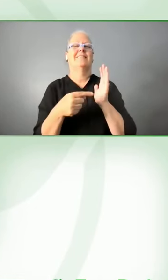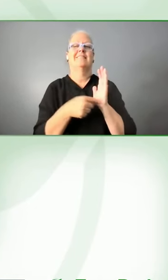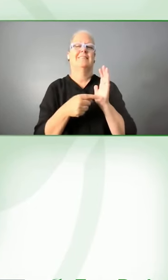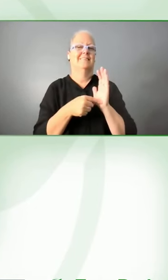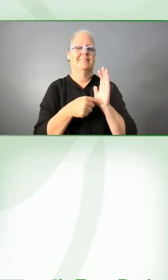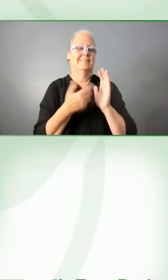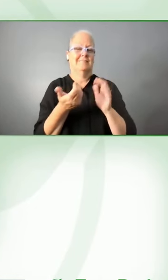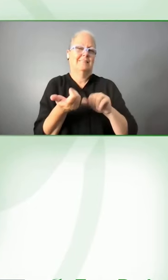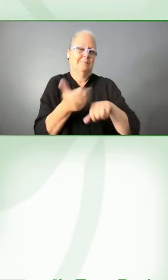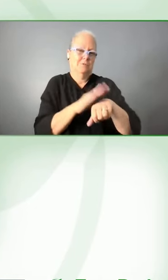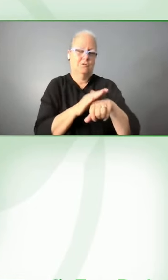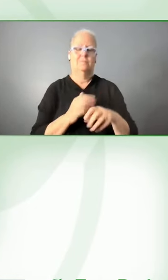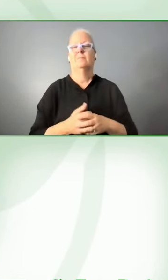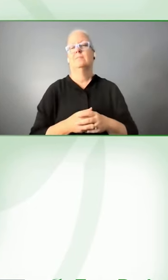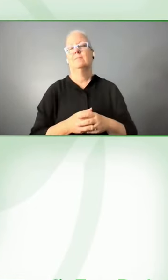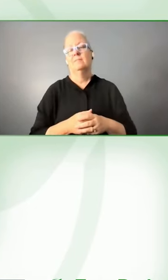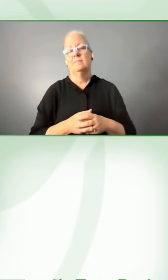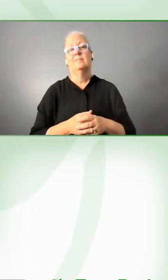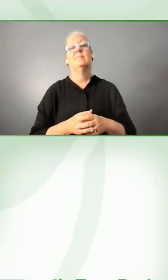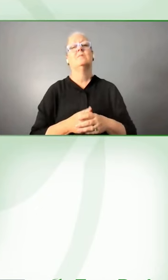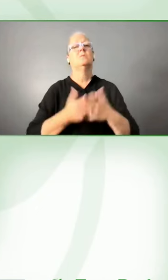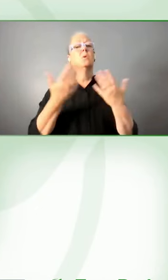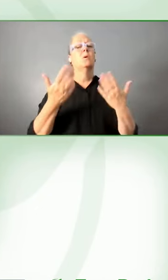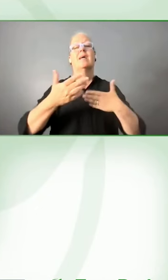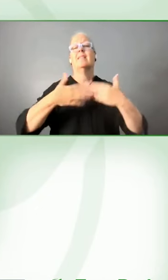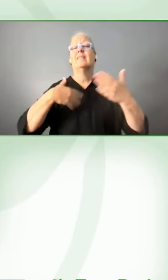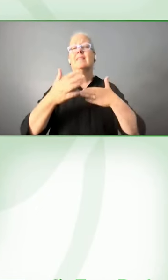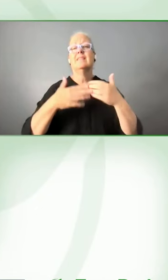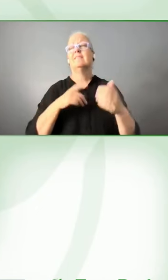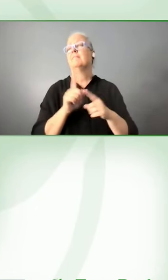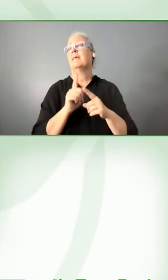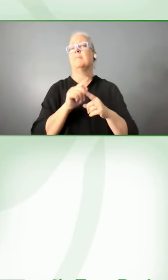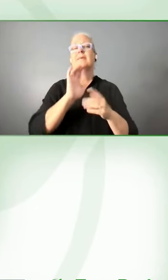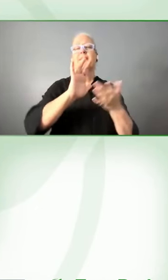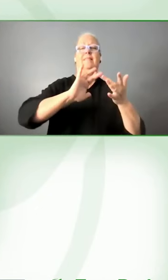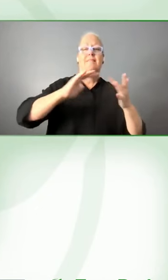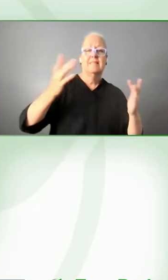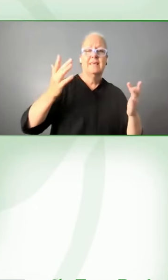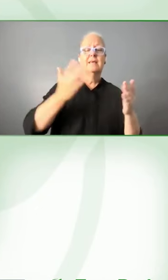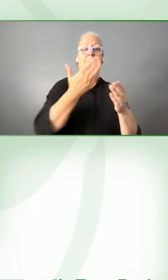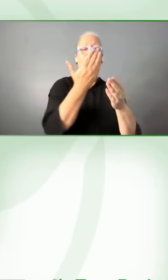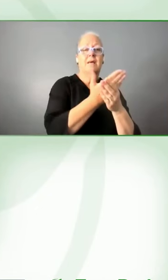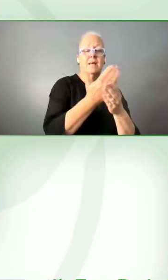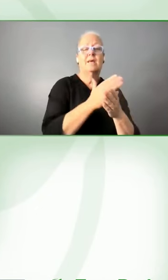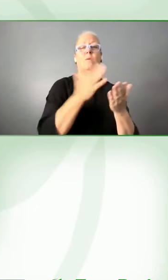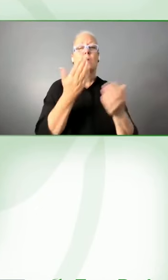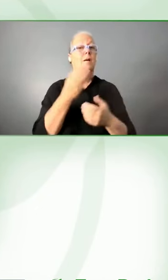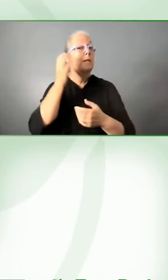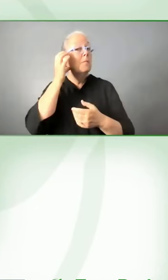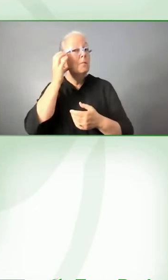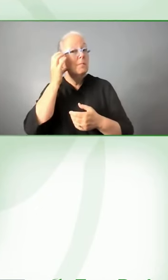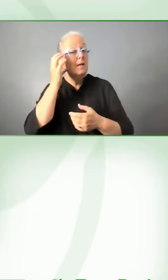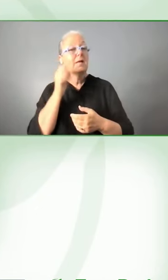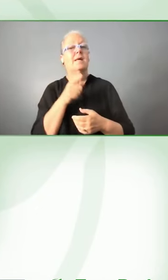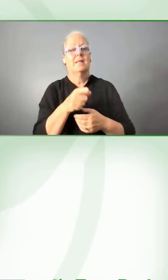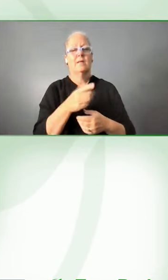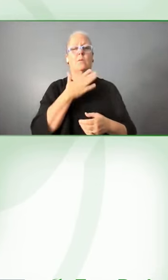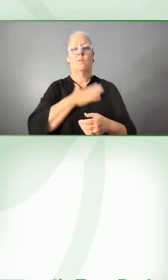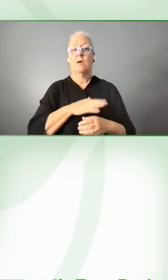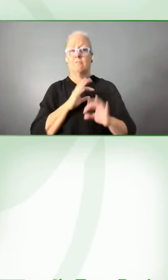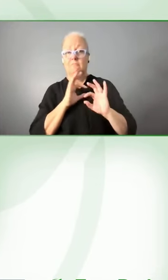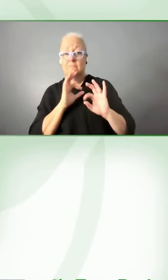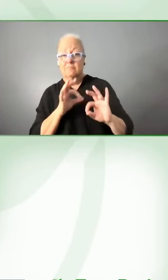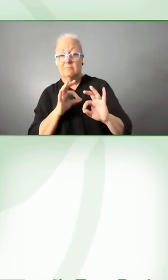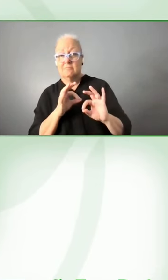annual accessibility rating for internet banking and mobile services submitted by Usability Lab for 2021.